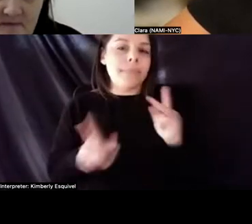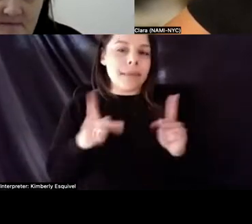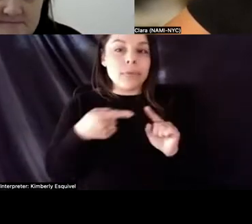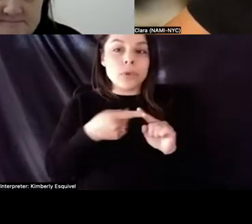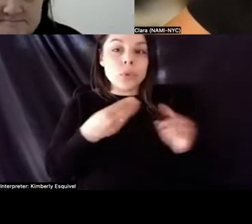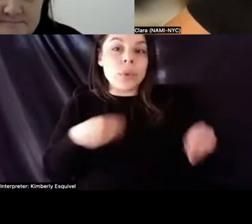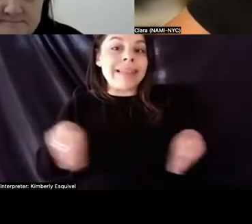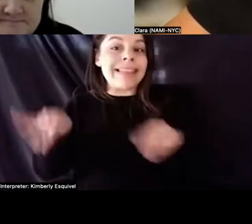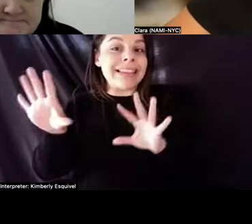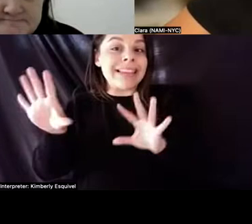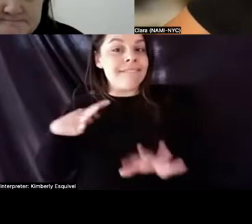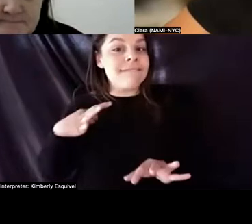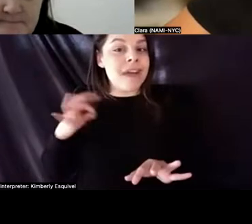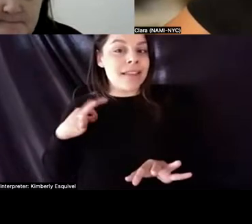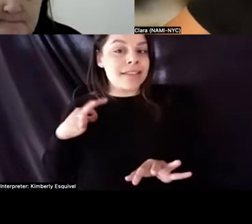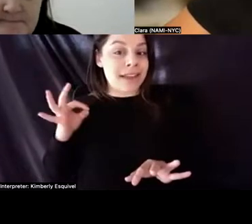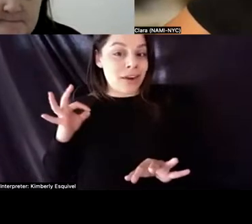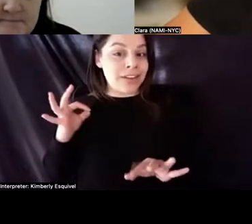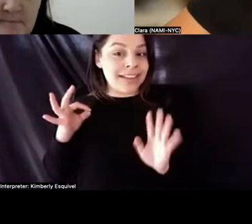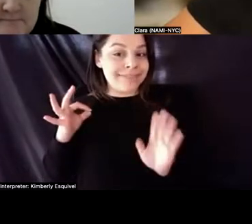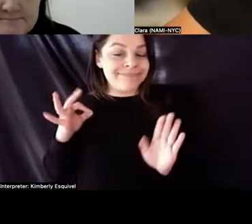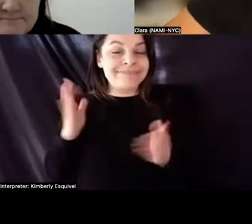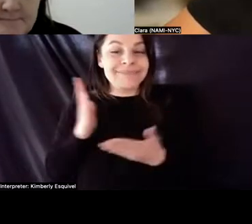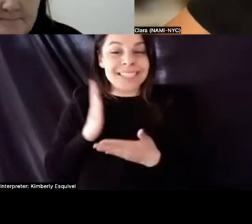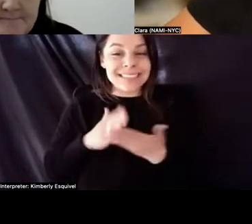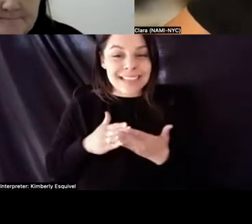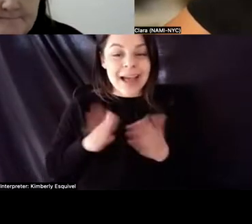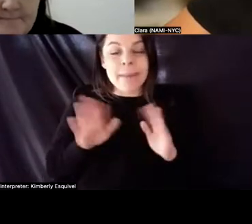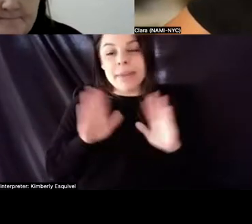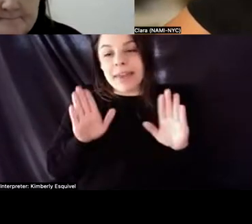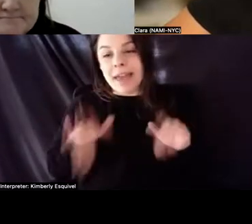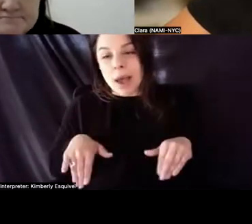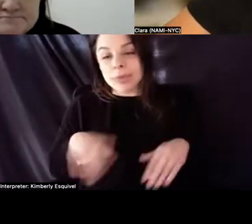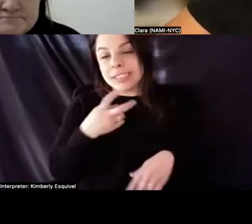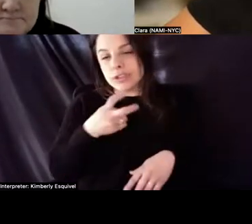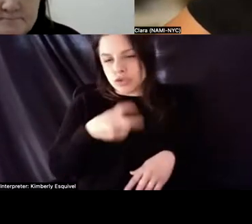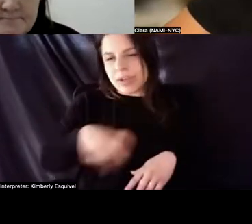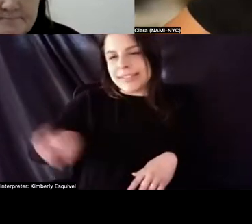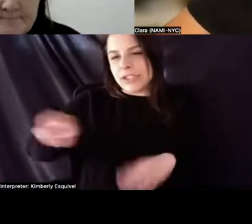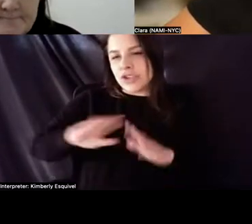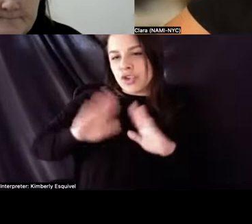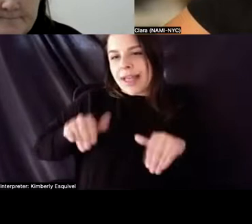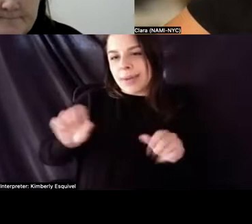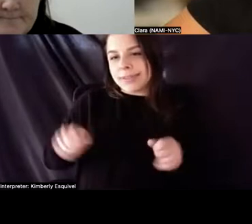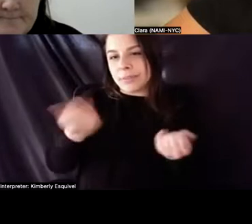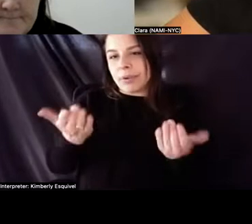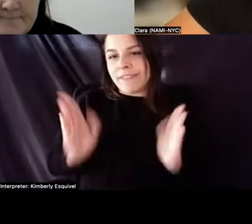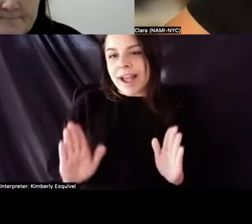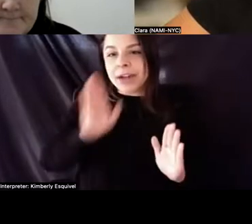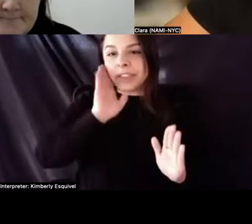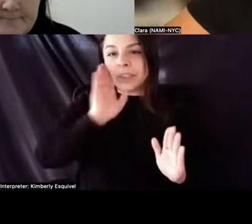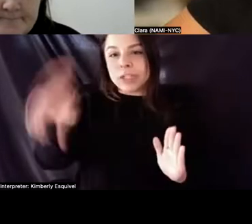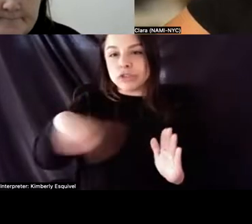um, and some housing, uh, transitional housing providers will just lock the